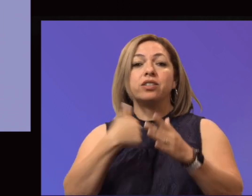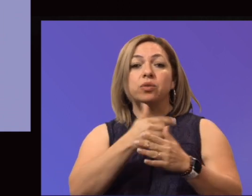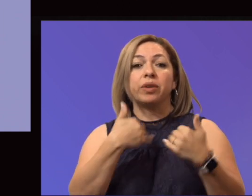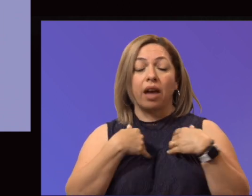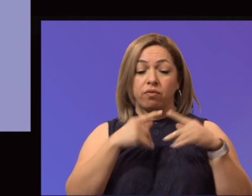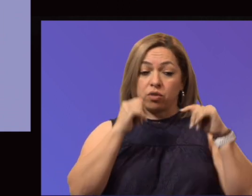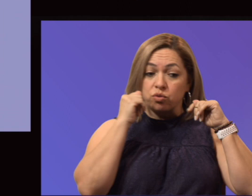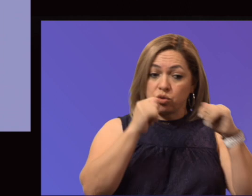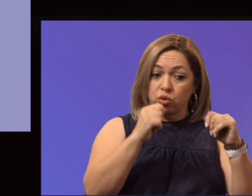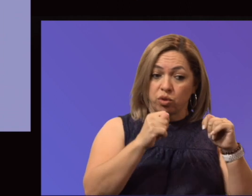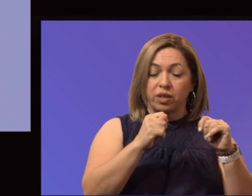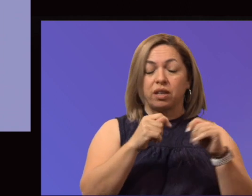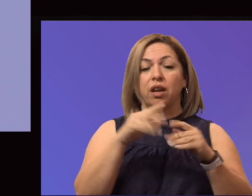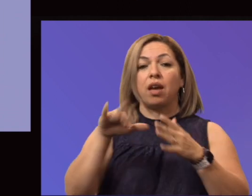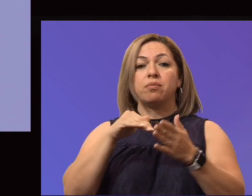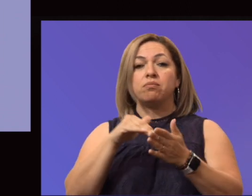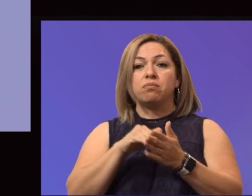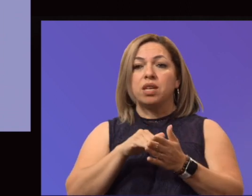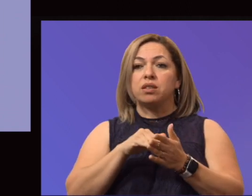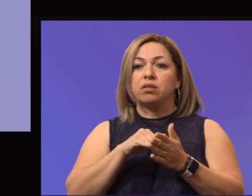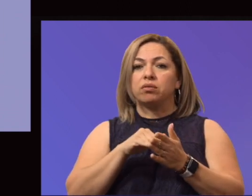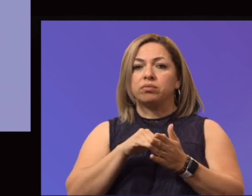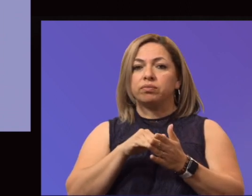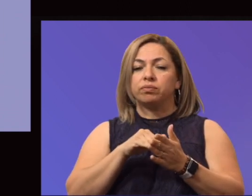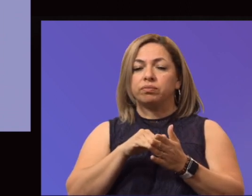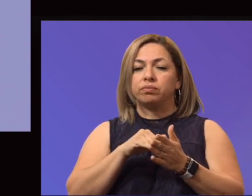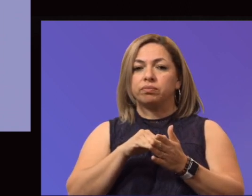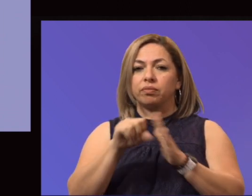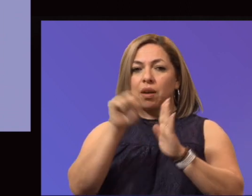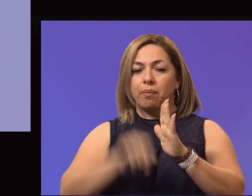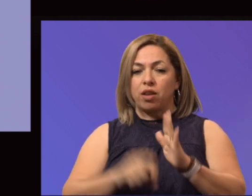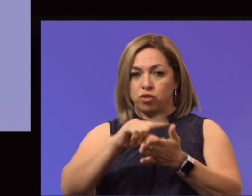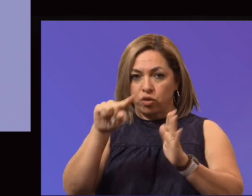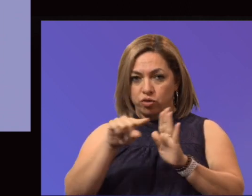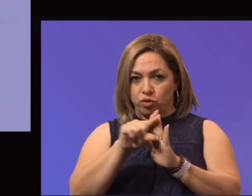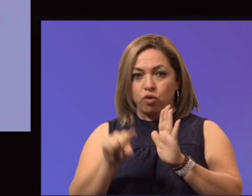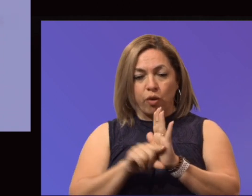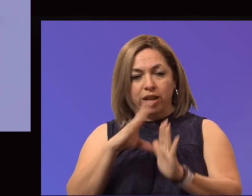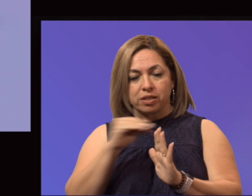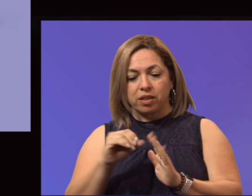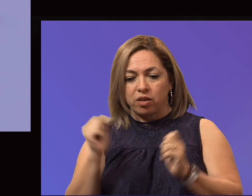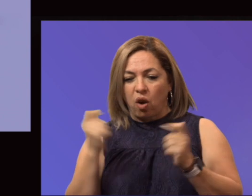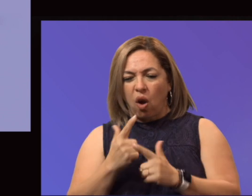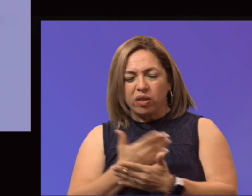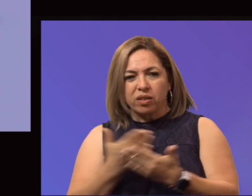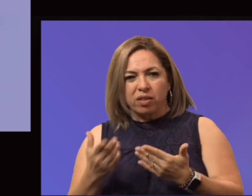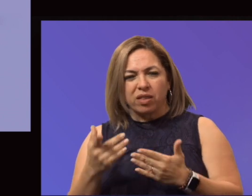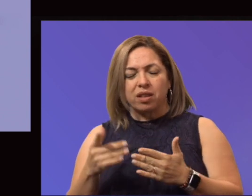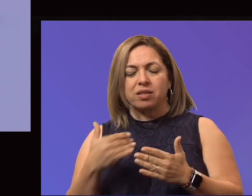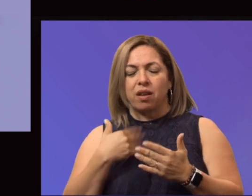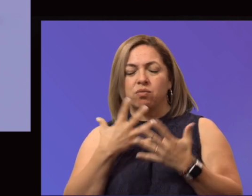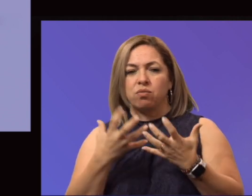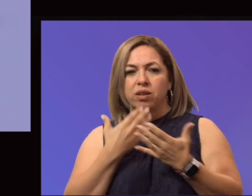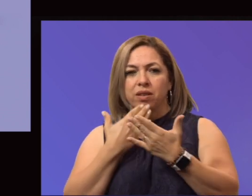services, midterm grades, all the way through early alerts. So I want to thank the team for the great job that they've done there. Our Noel